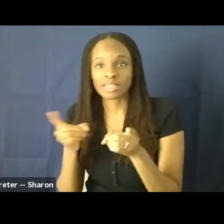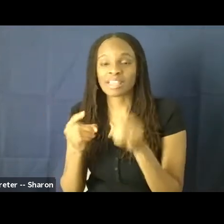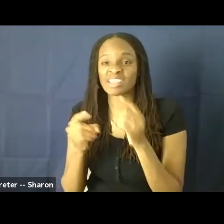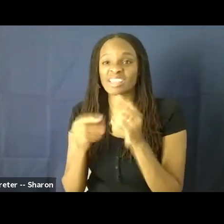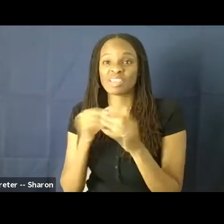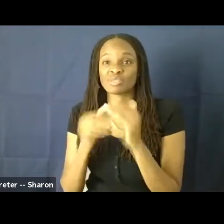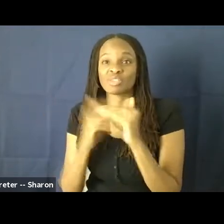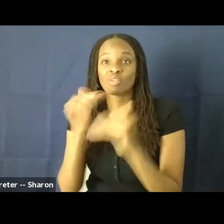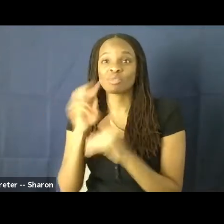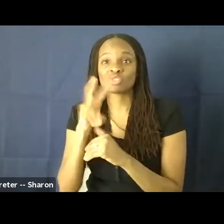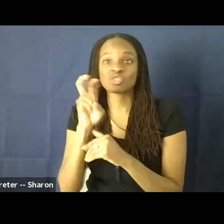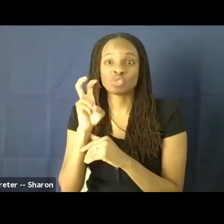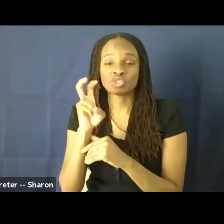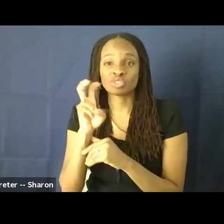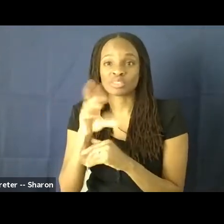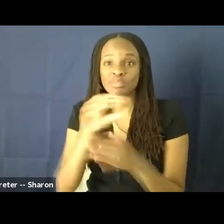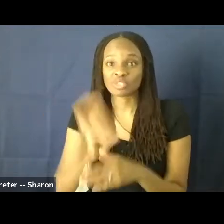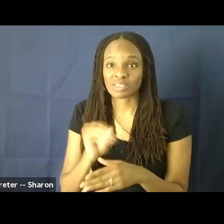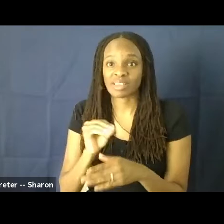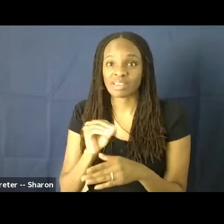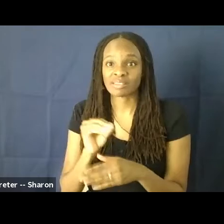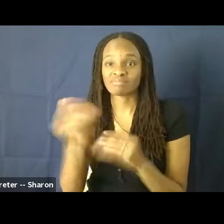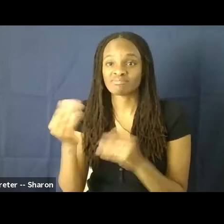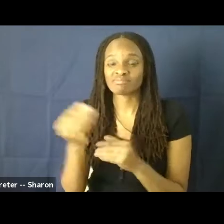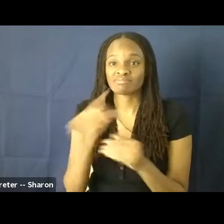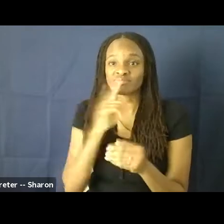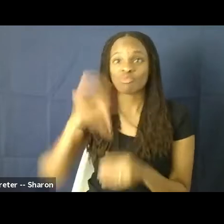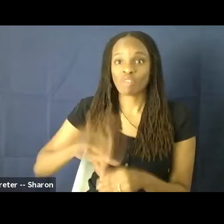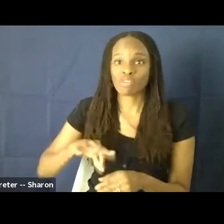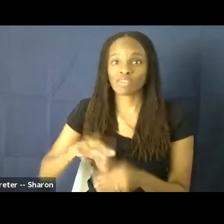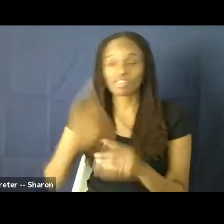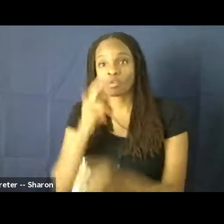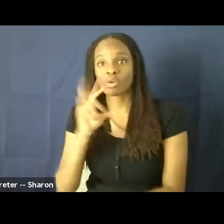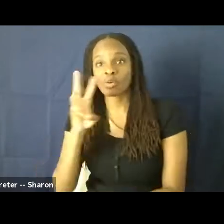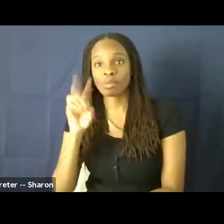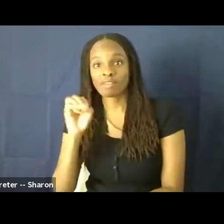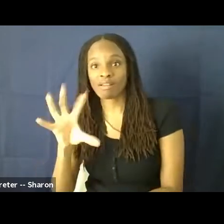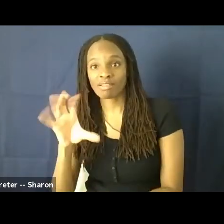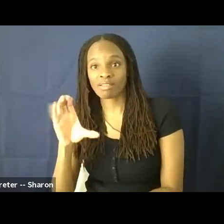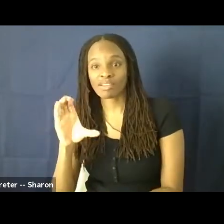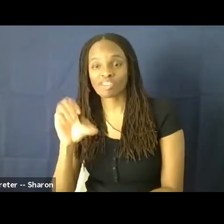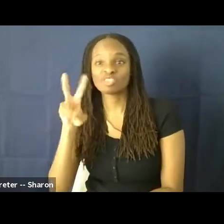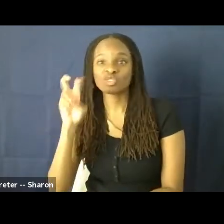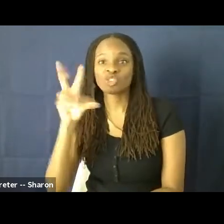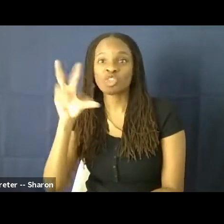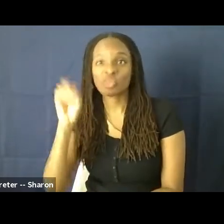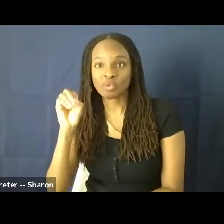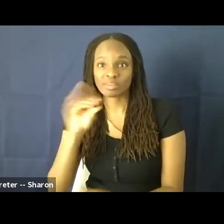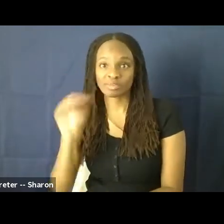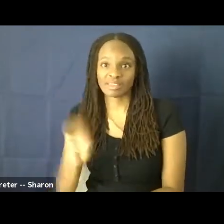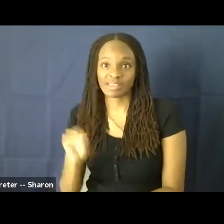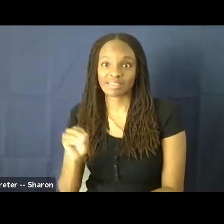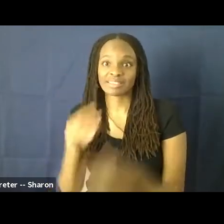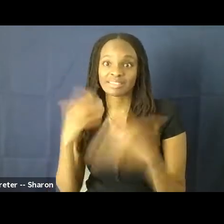it was over 230%. So I would say that betting on diverse directors is not that